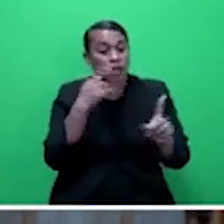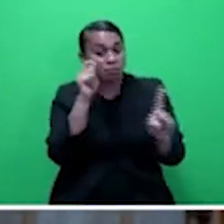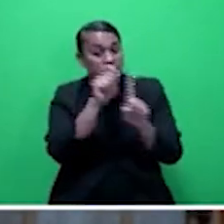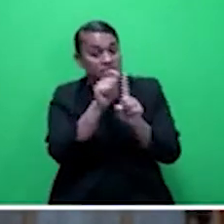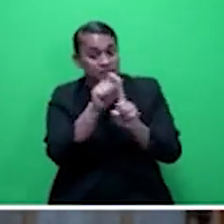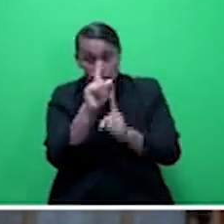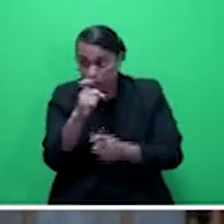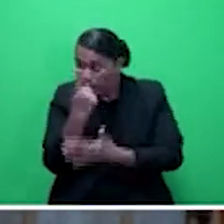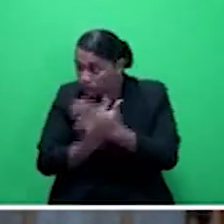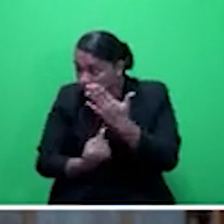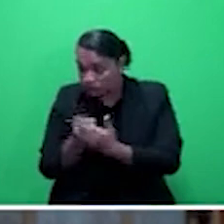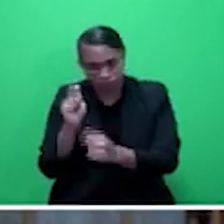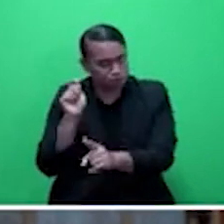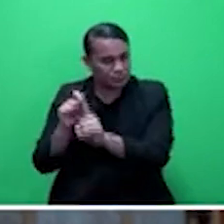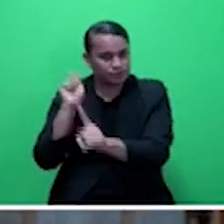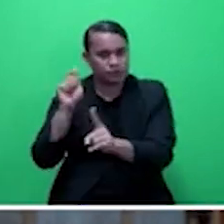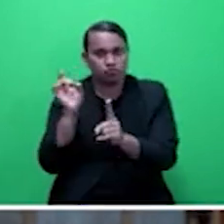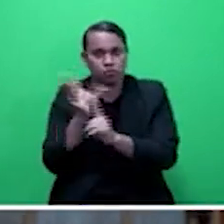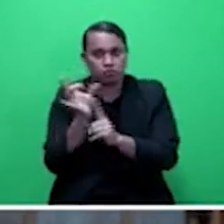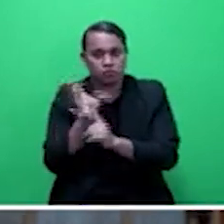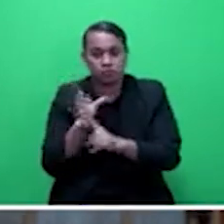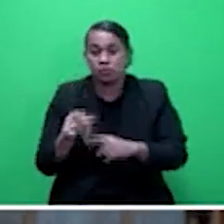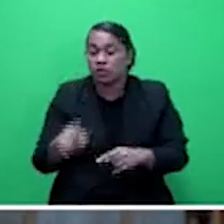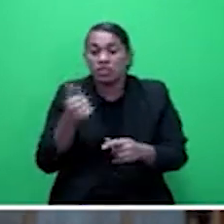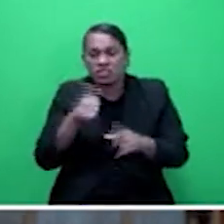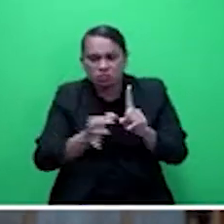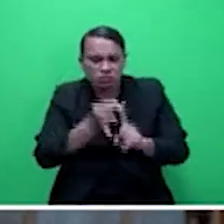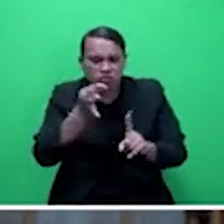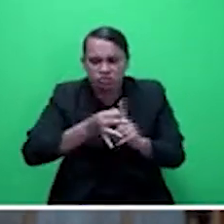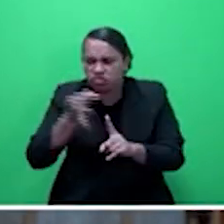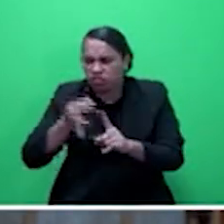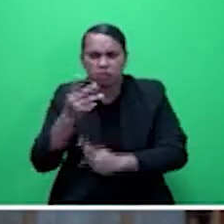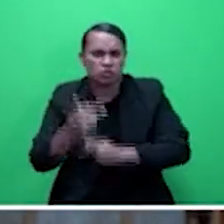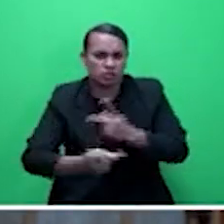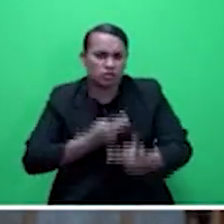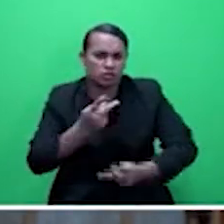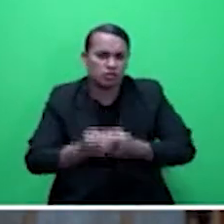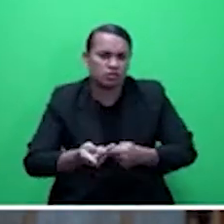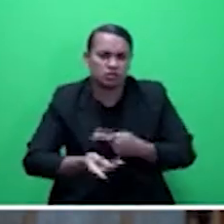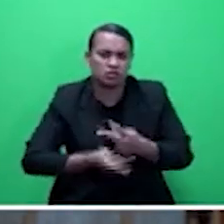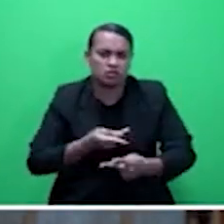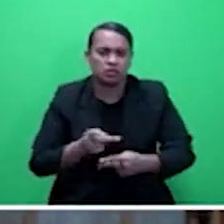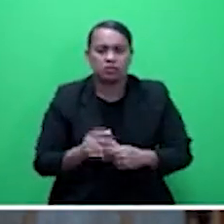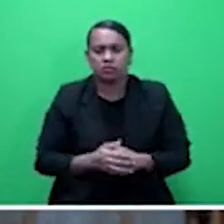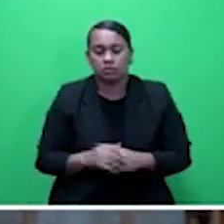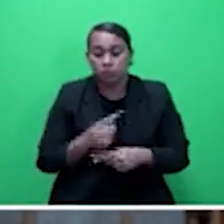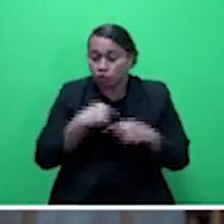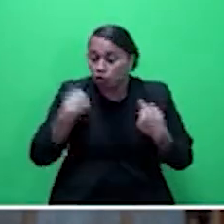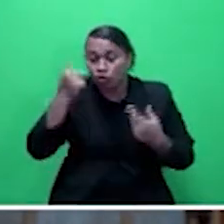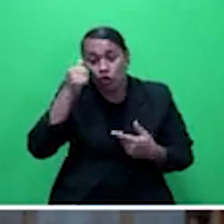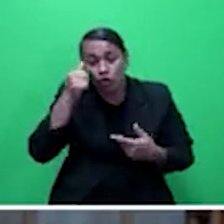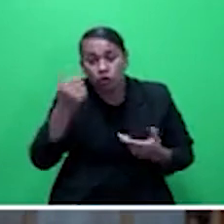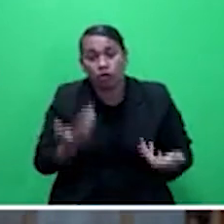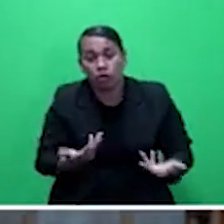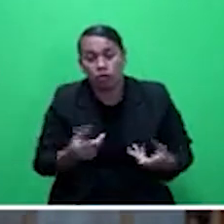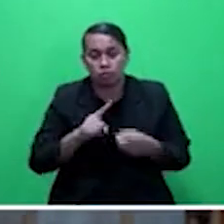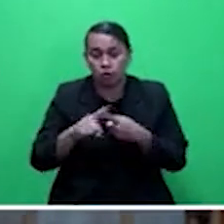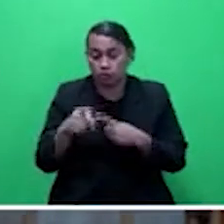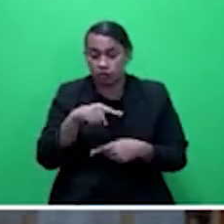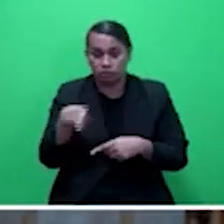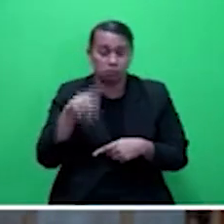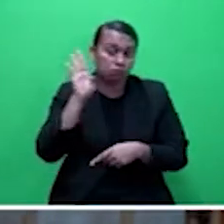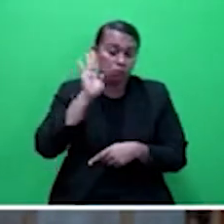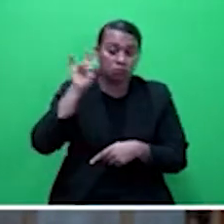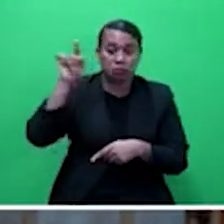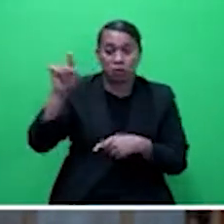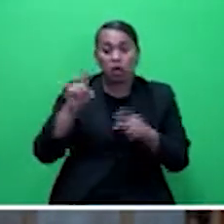progressed. We also note from RBF, the Pacific Inclusion, Financial Inclusion